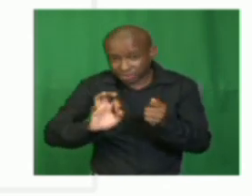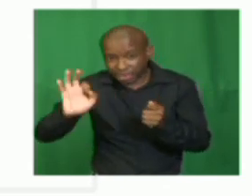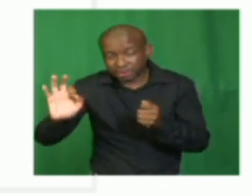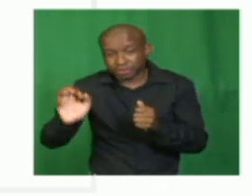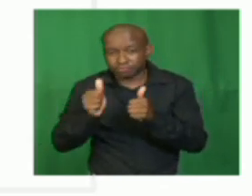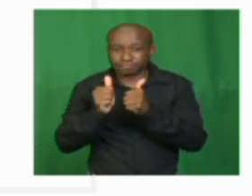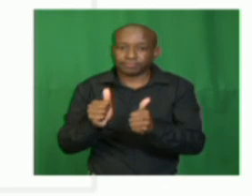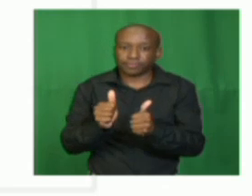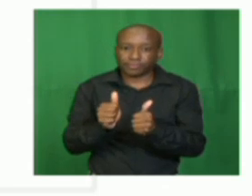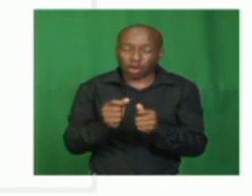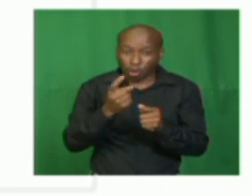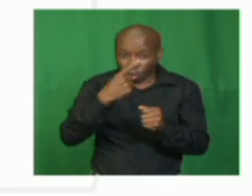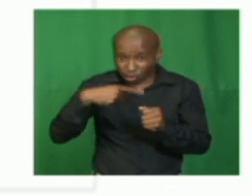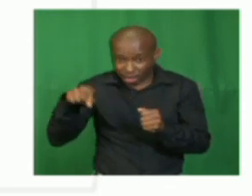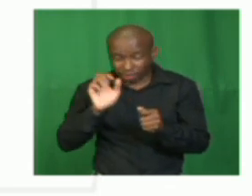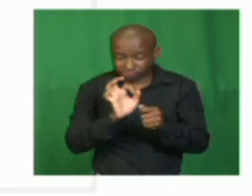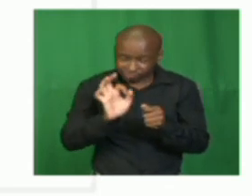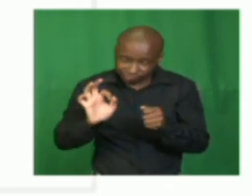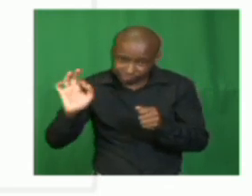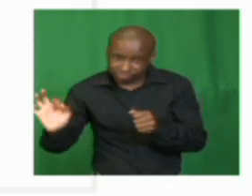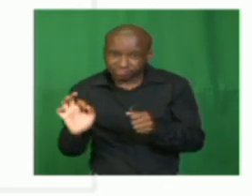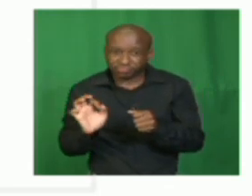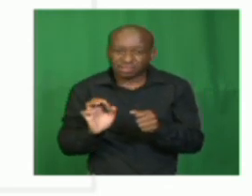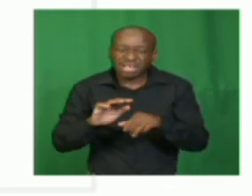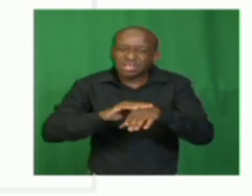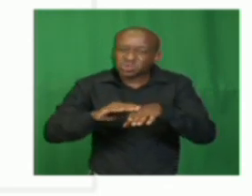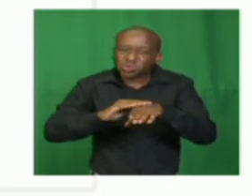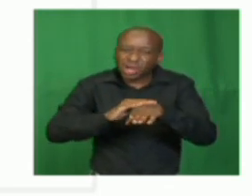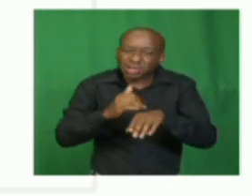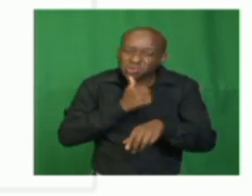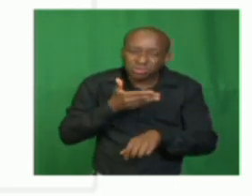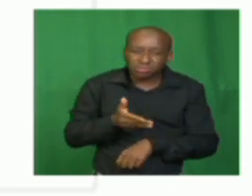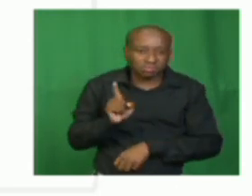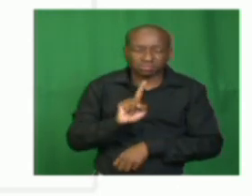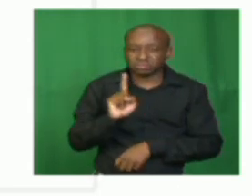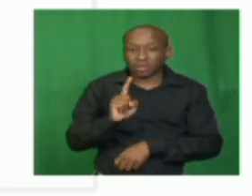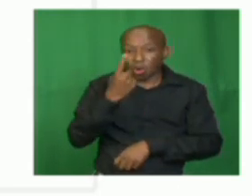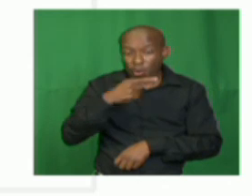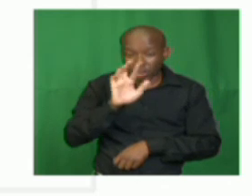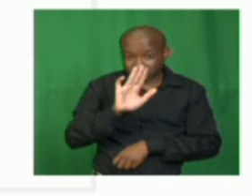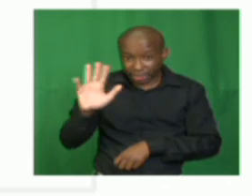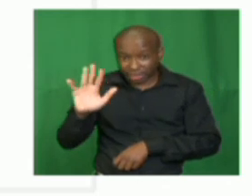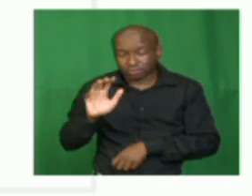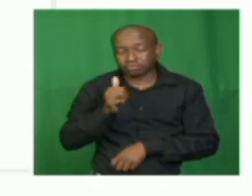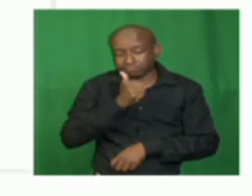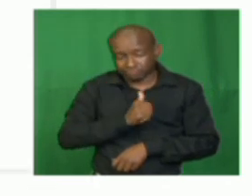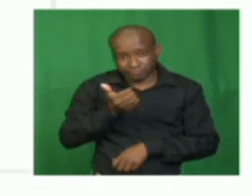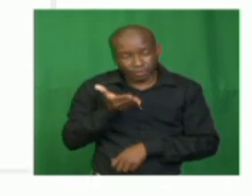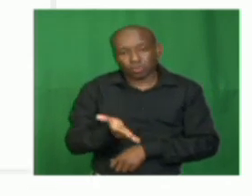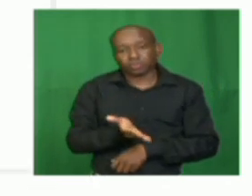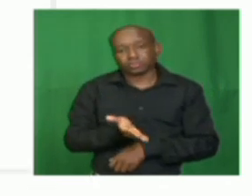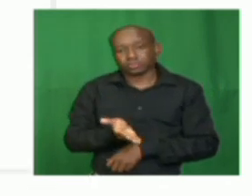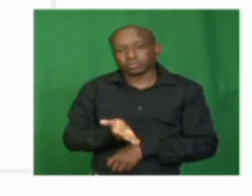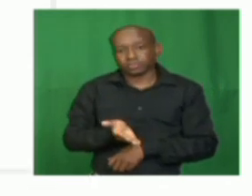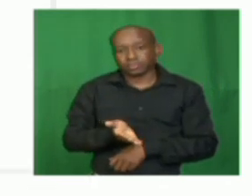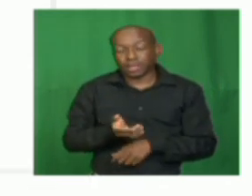Stick to the correct sentence. Do not use vernacular language. Use correct spelling and grammar. Here